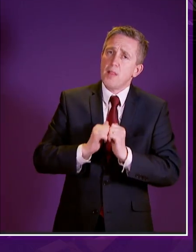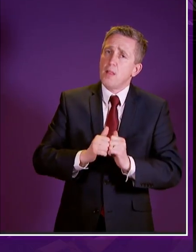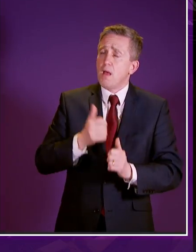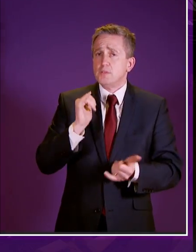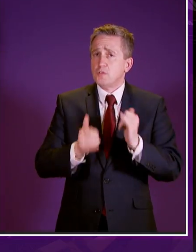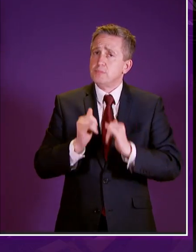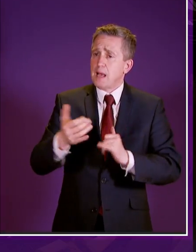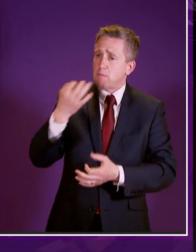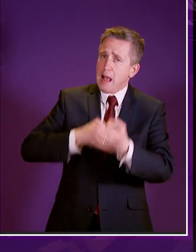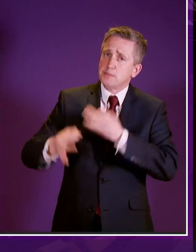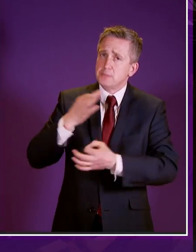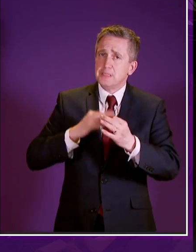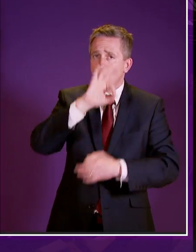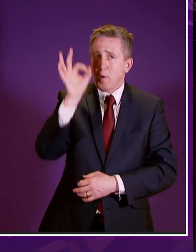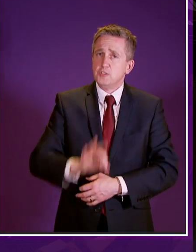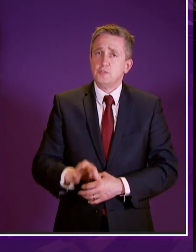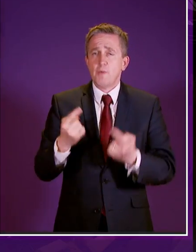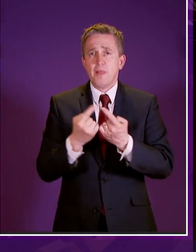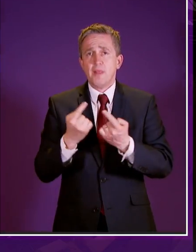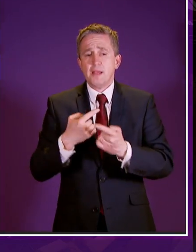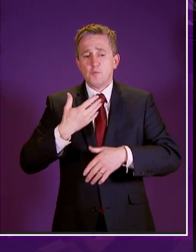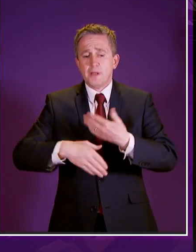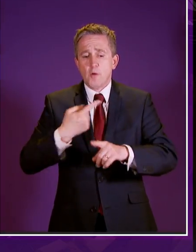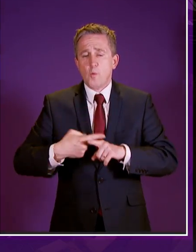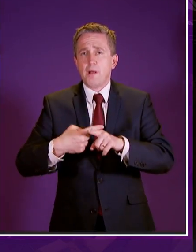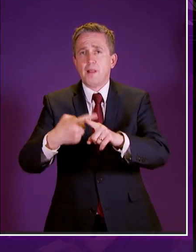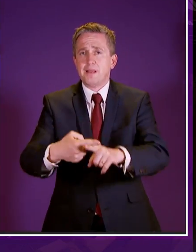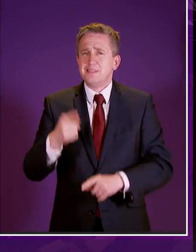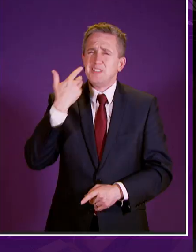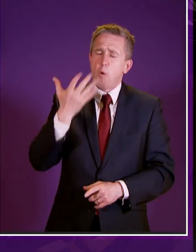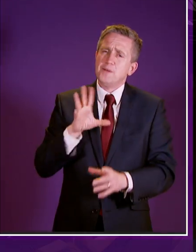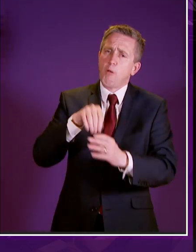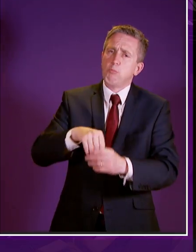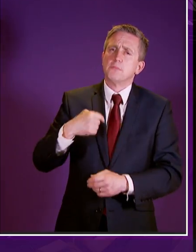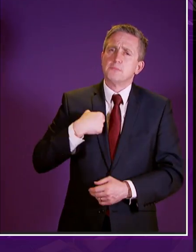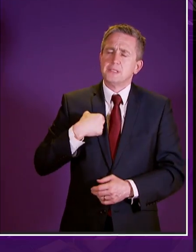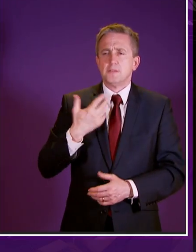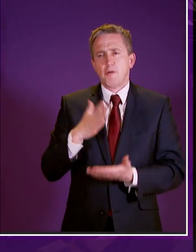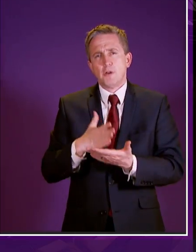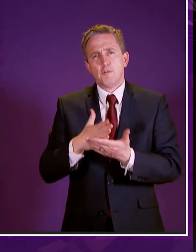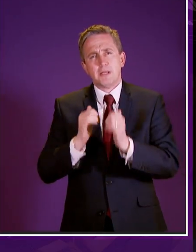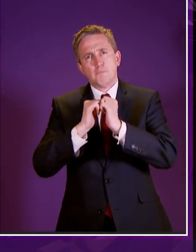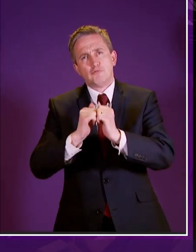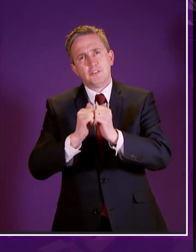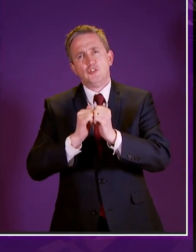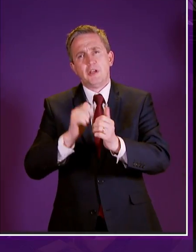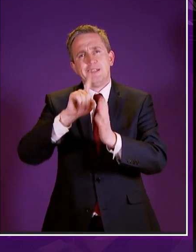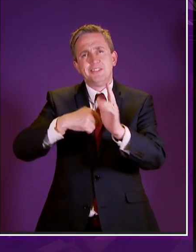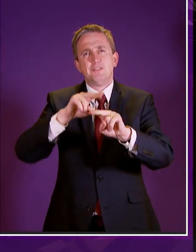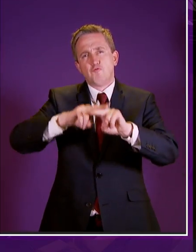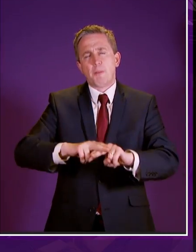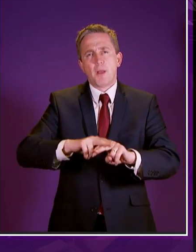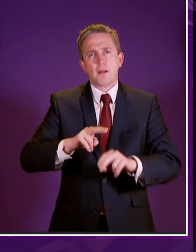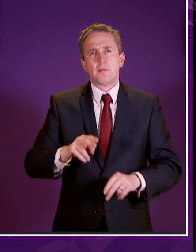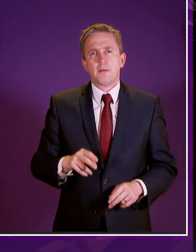my council uh when developments were moving very quickly and always sought to include me in that so i'm uh very very grateful for her forbearance